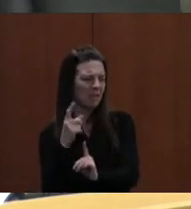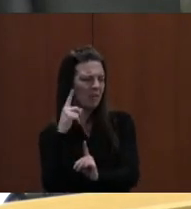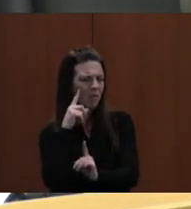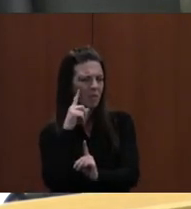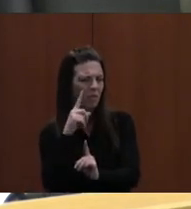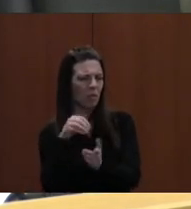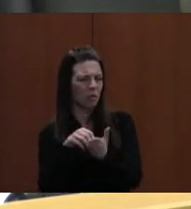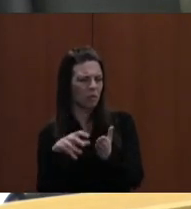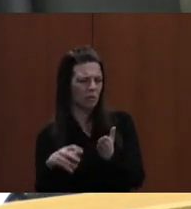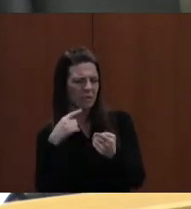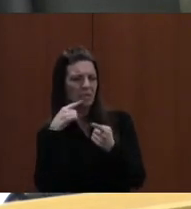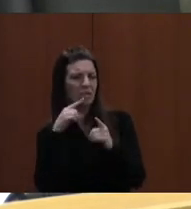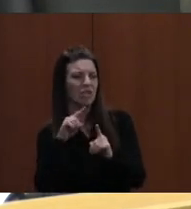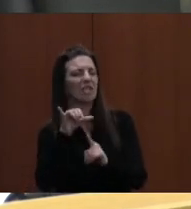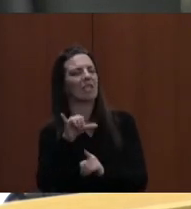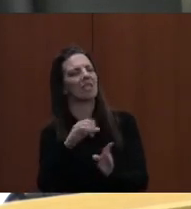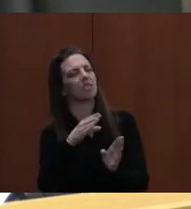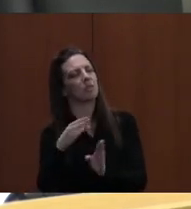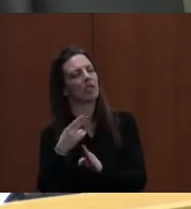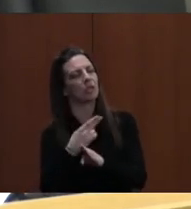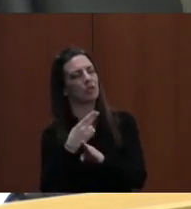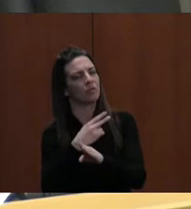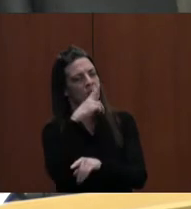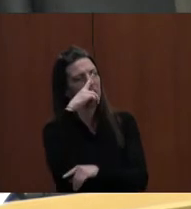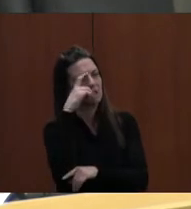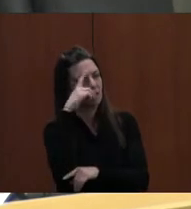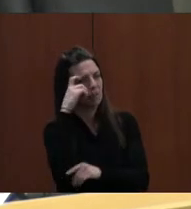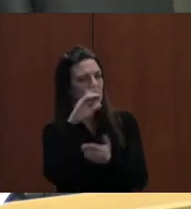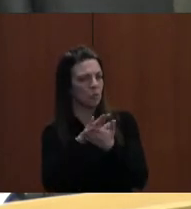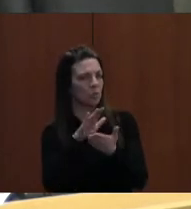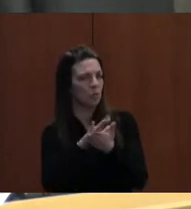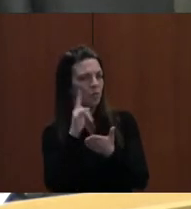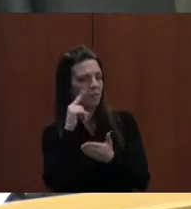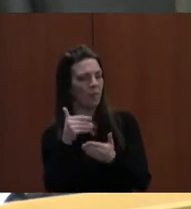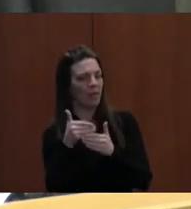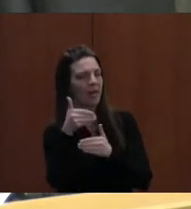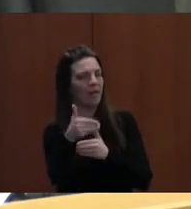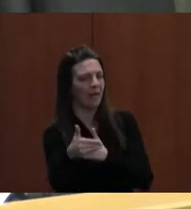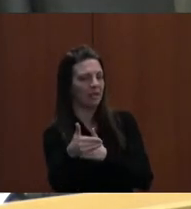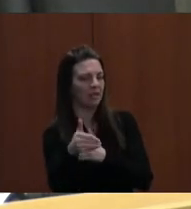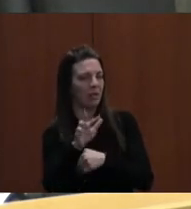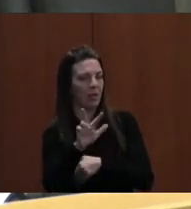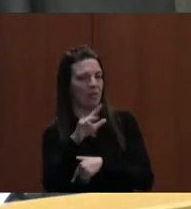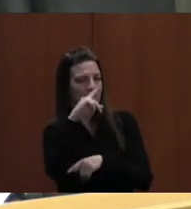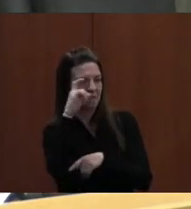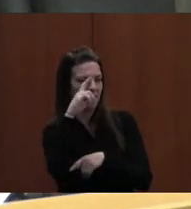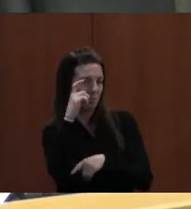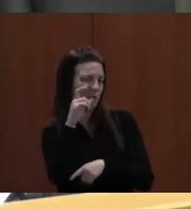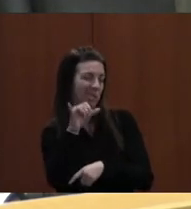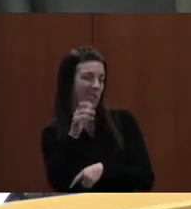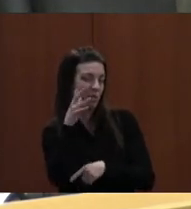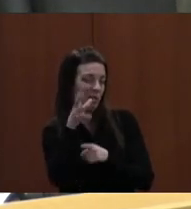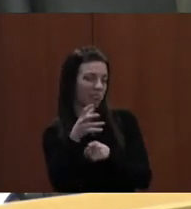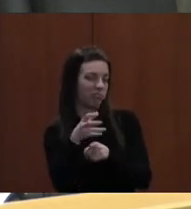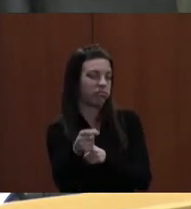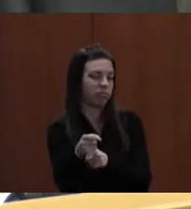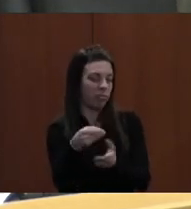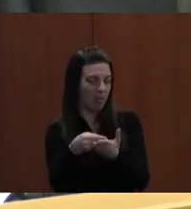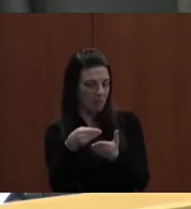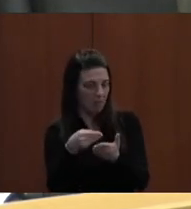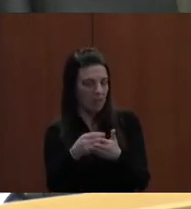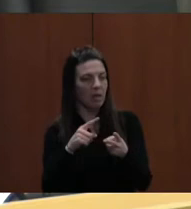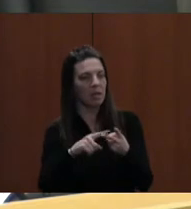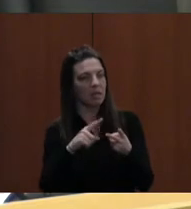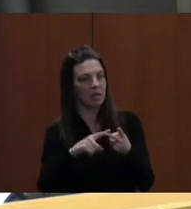going to run our summer schools for the next three summers. That will pretty much eat up what we've already taken out of that money, plus some additional tutors and